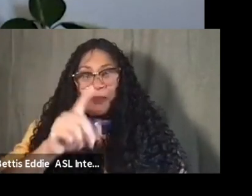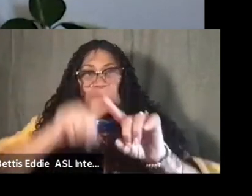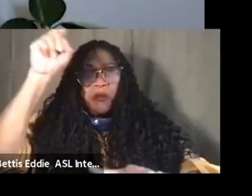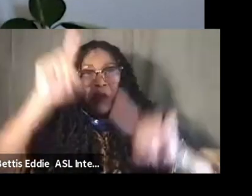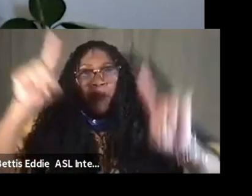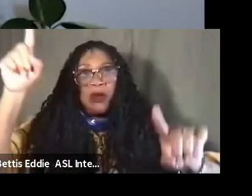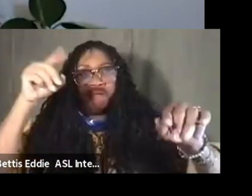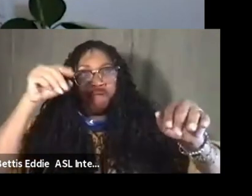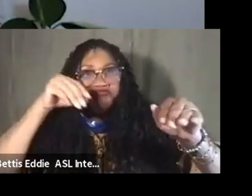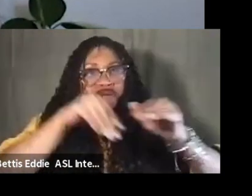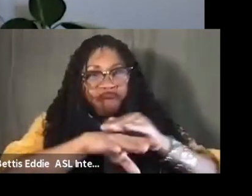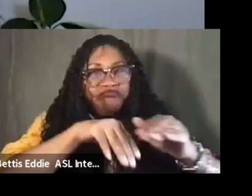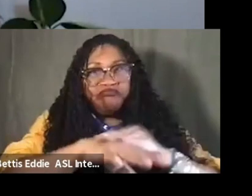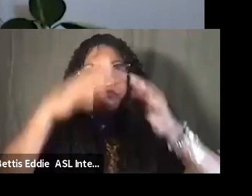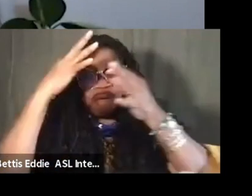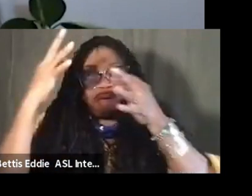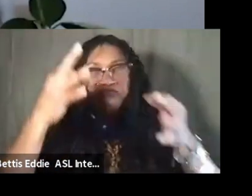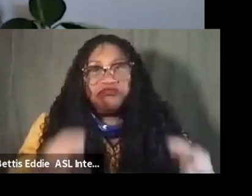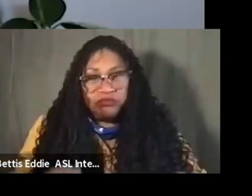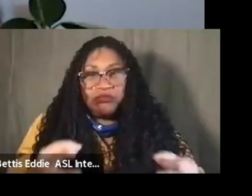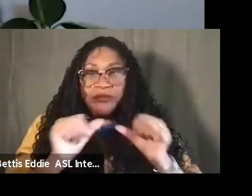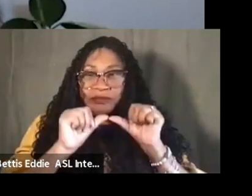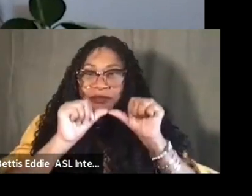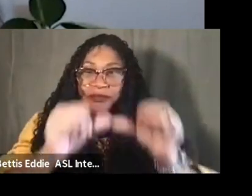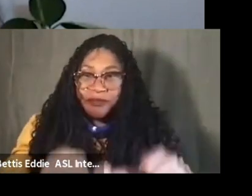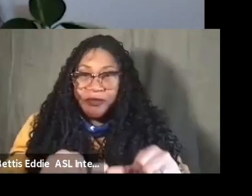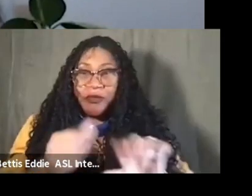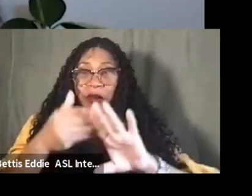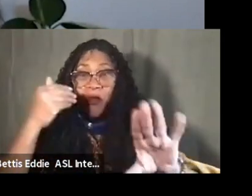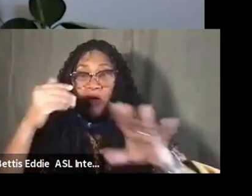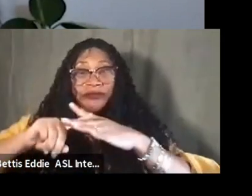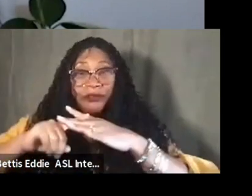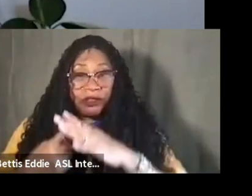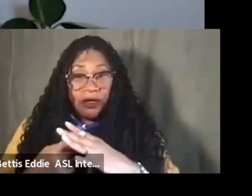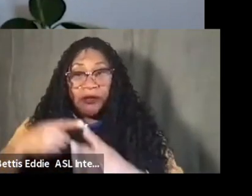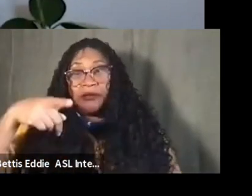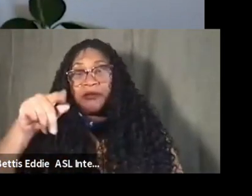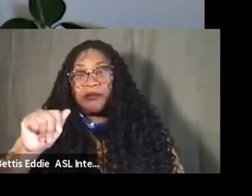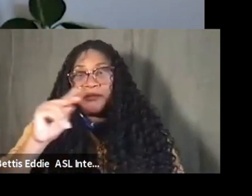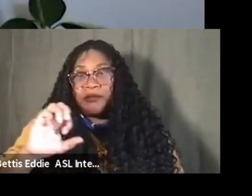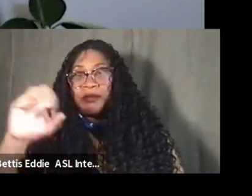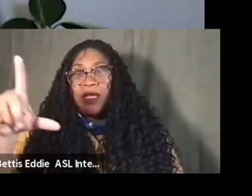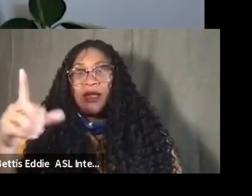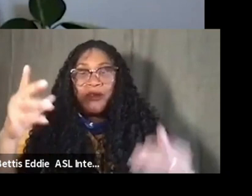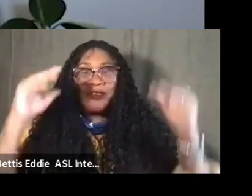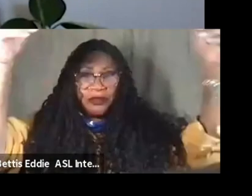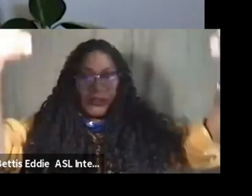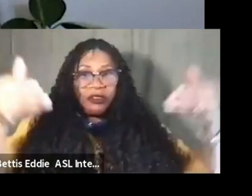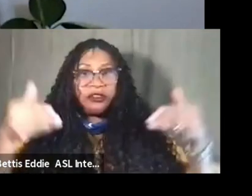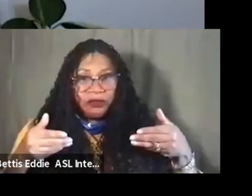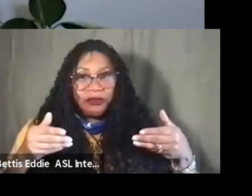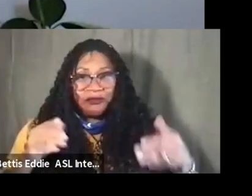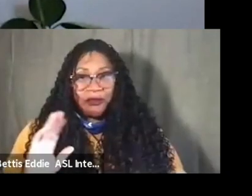points. And so before we begin our panel, I would love to introduce each of our